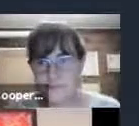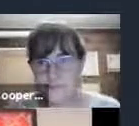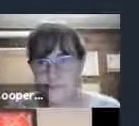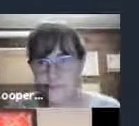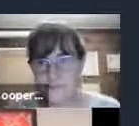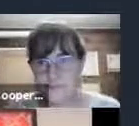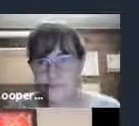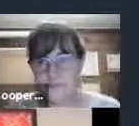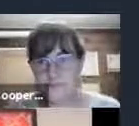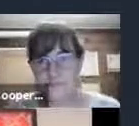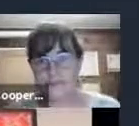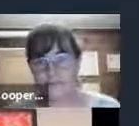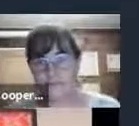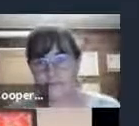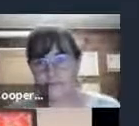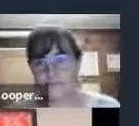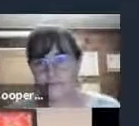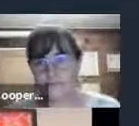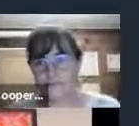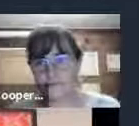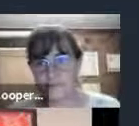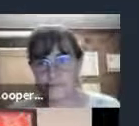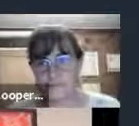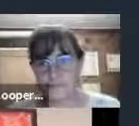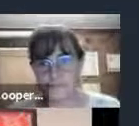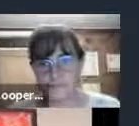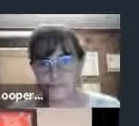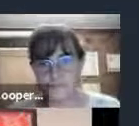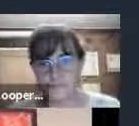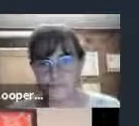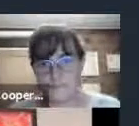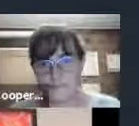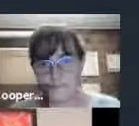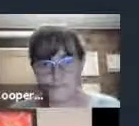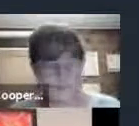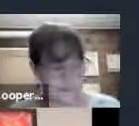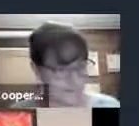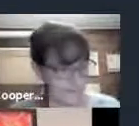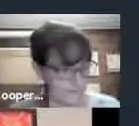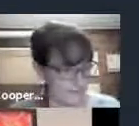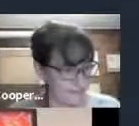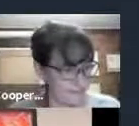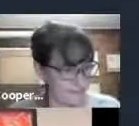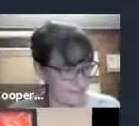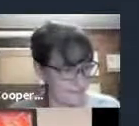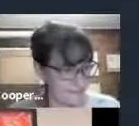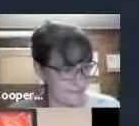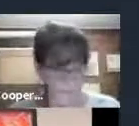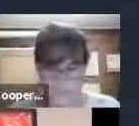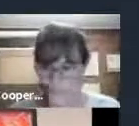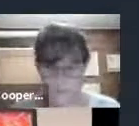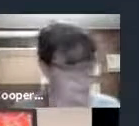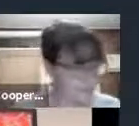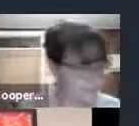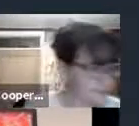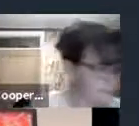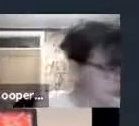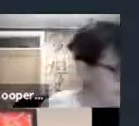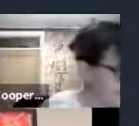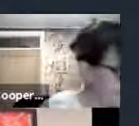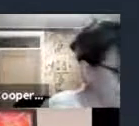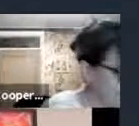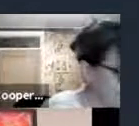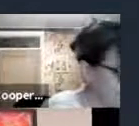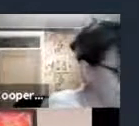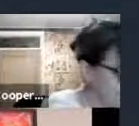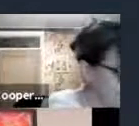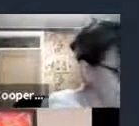I want to start by thanking the NEU for the work that you do to support people, particularly young Londoners,